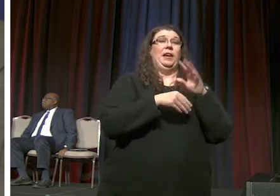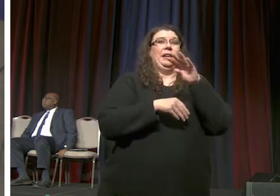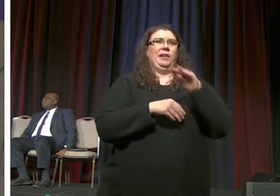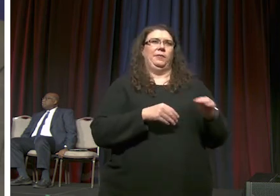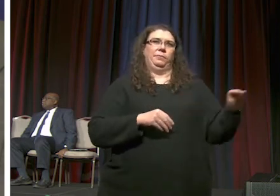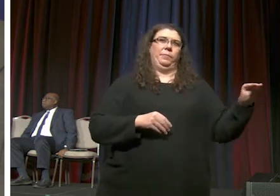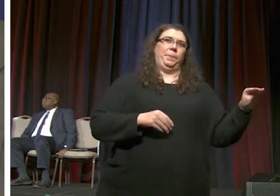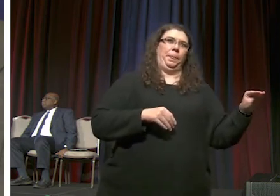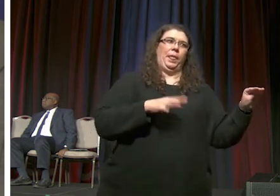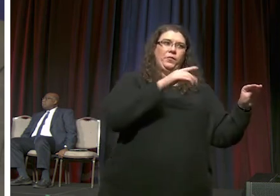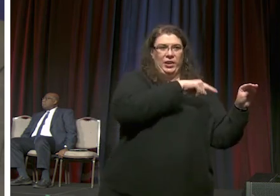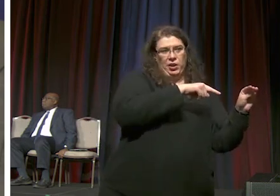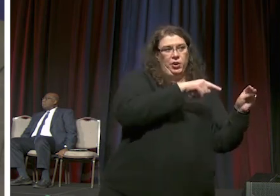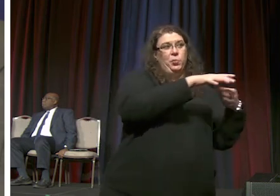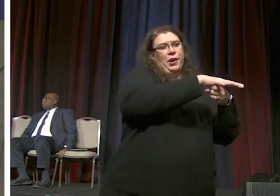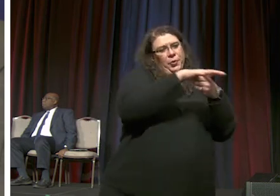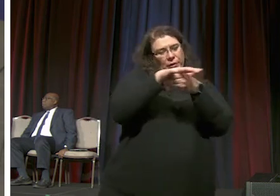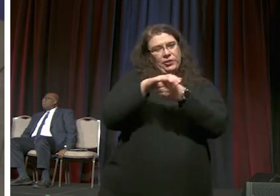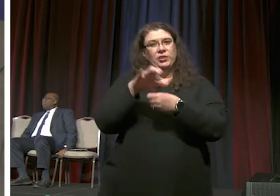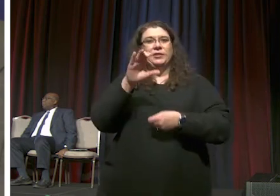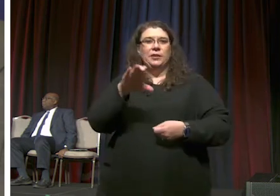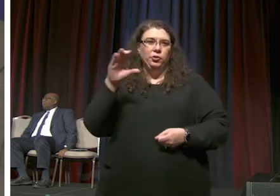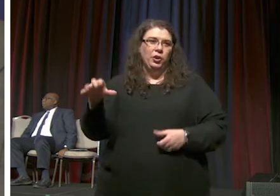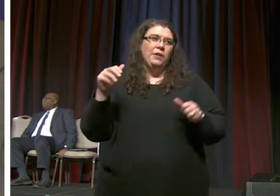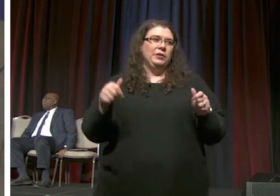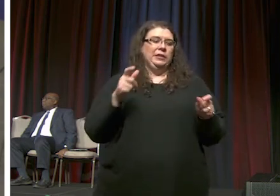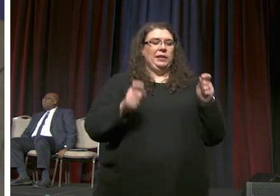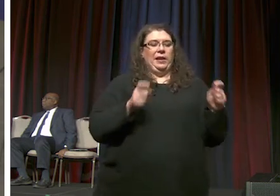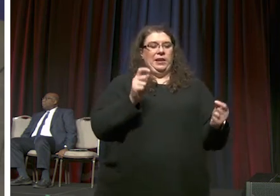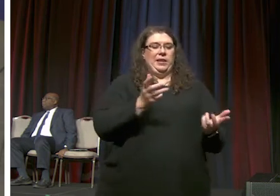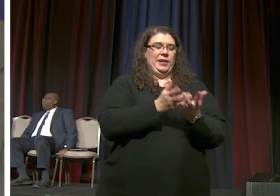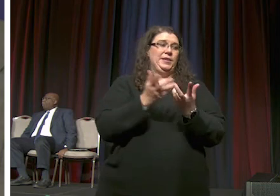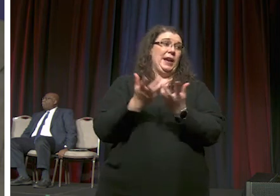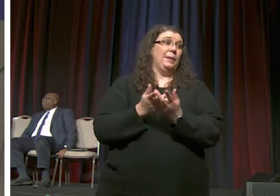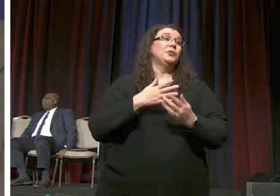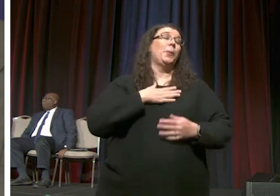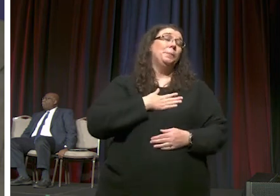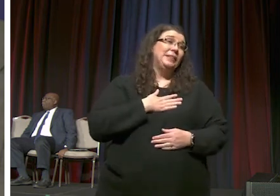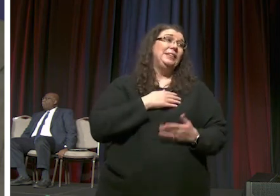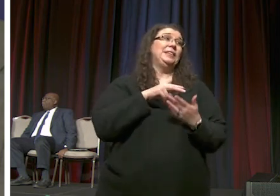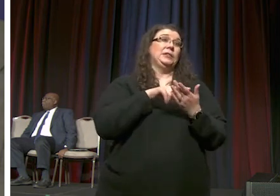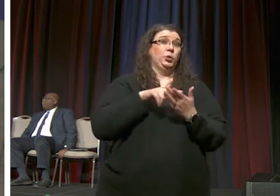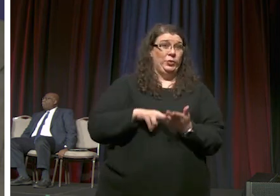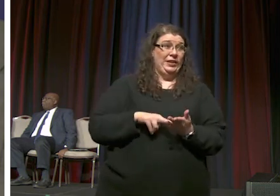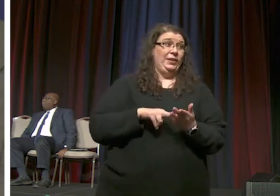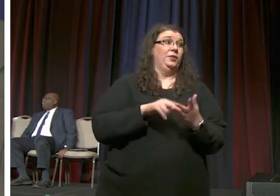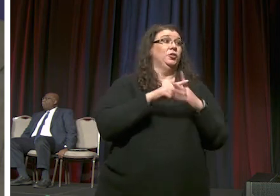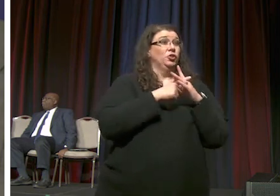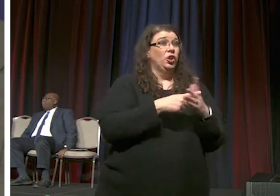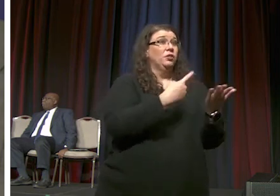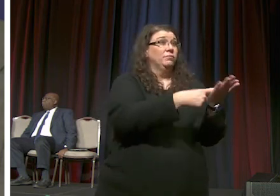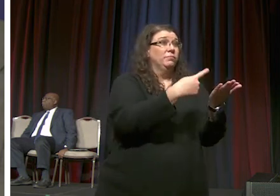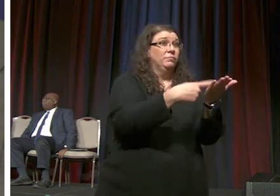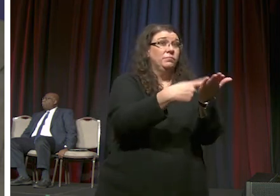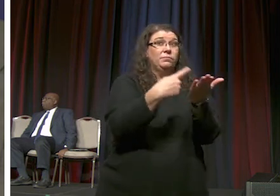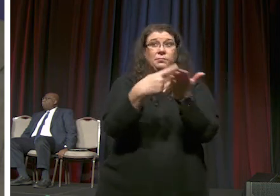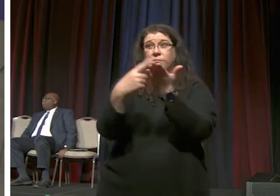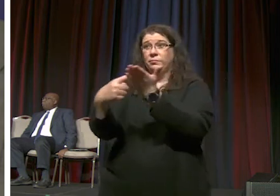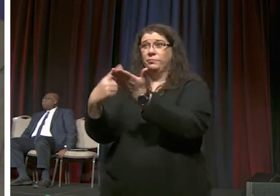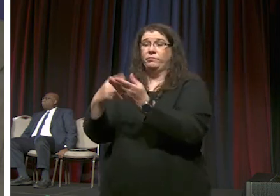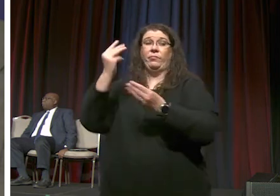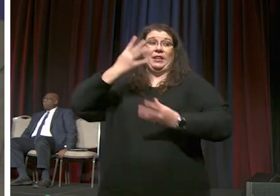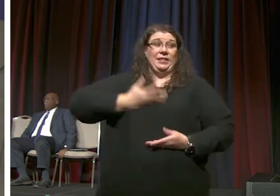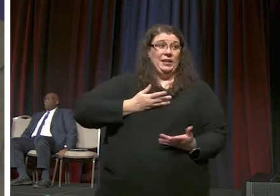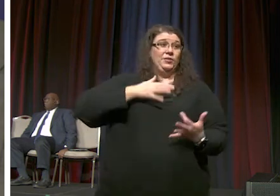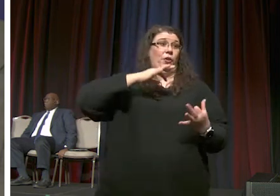here where our regions and central conferences can adapt so please read convene conversations provide the feedback